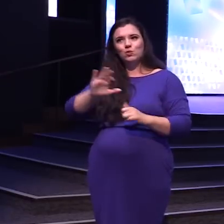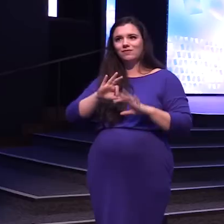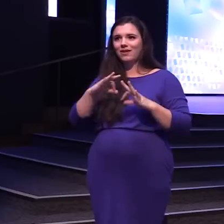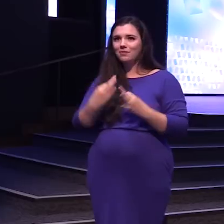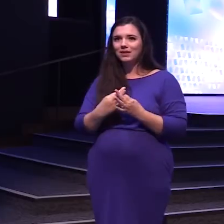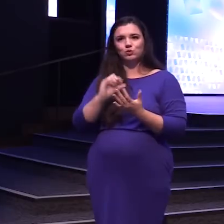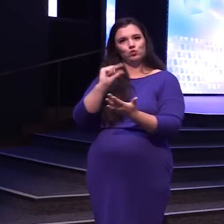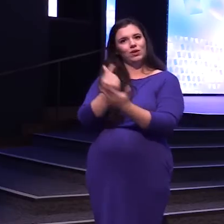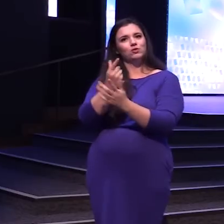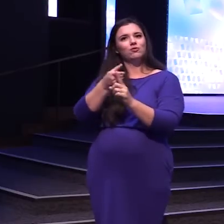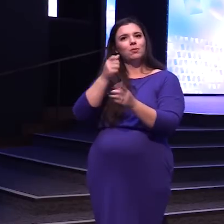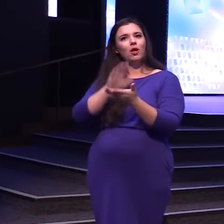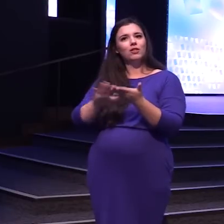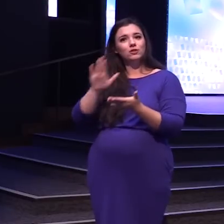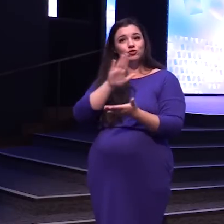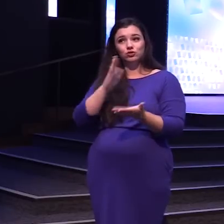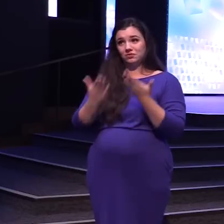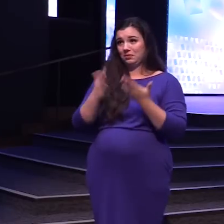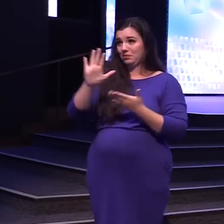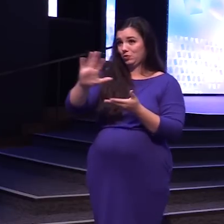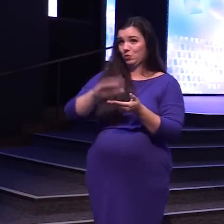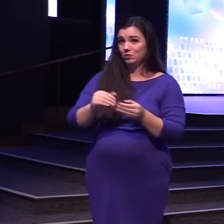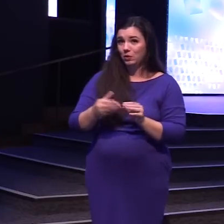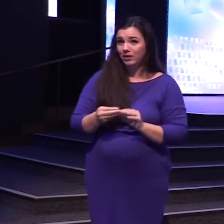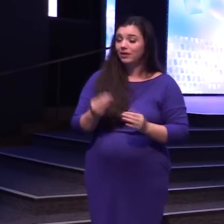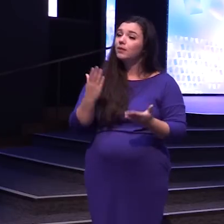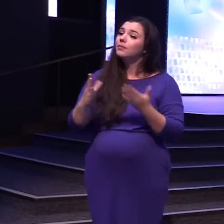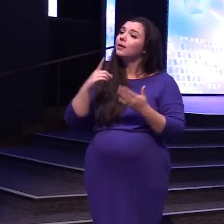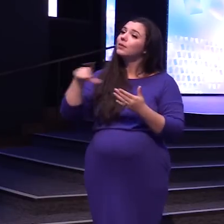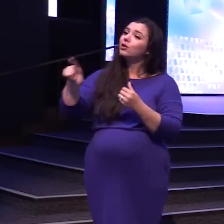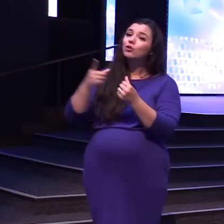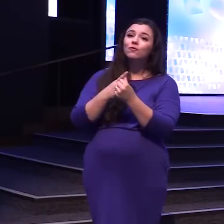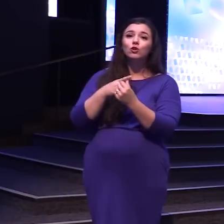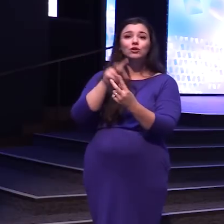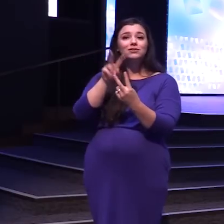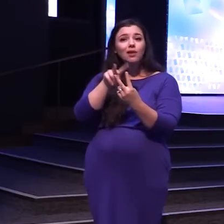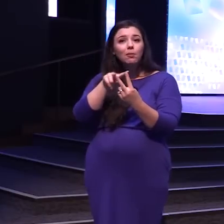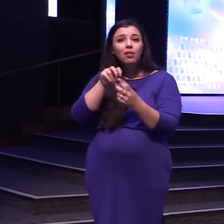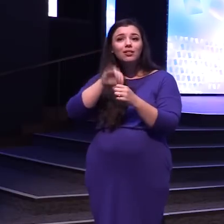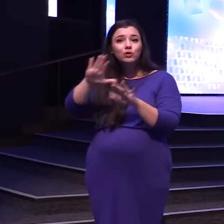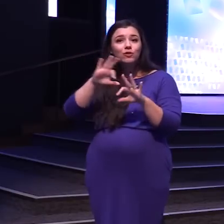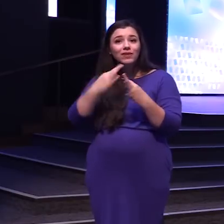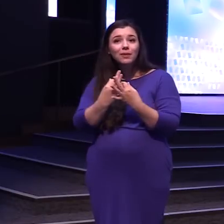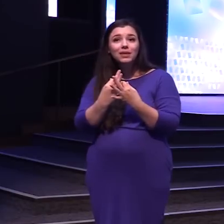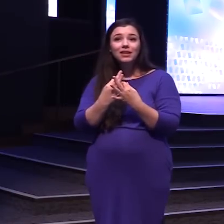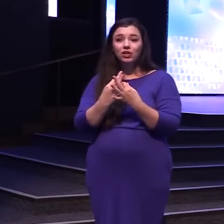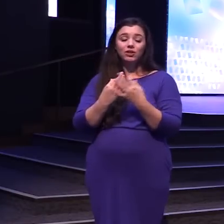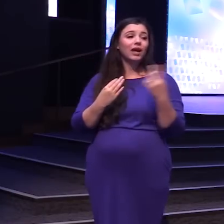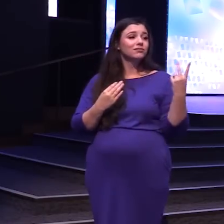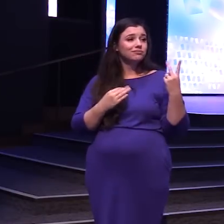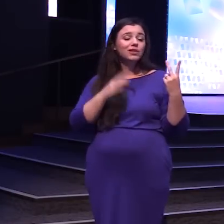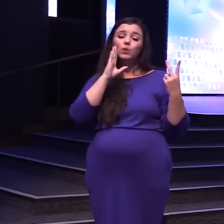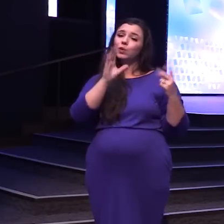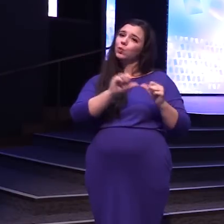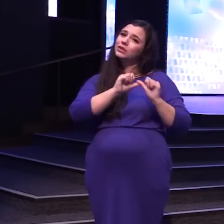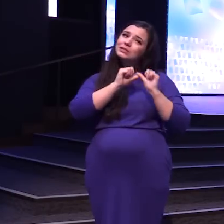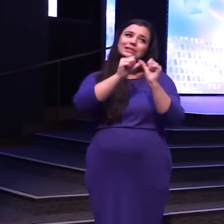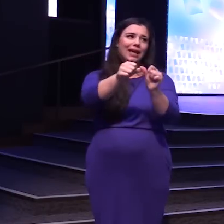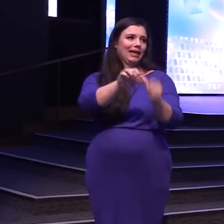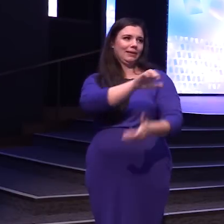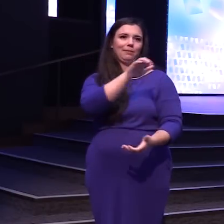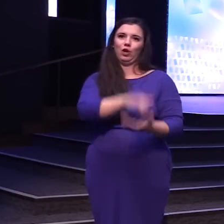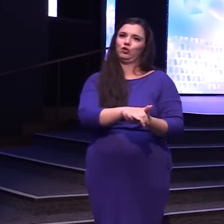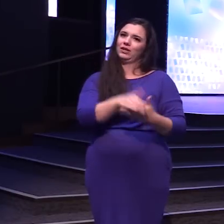To graduate from college Maybe you're the first couple In y'all's families That are like We're going to stay married